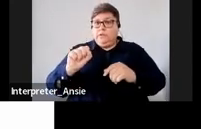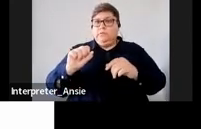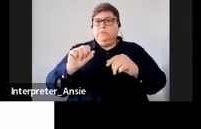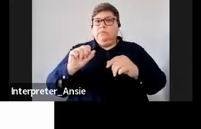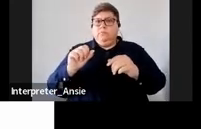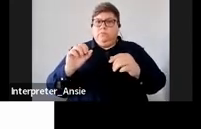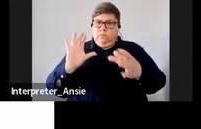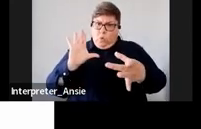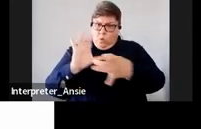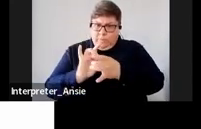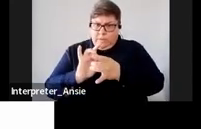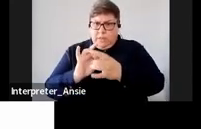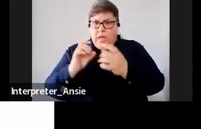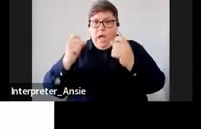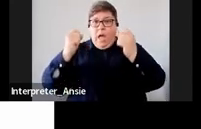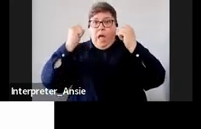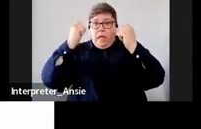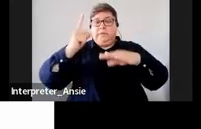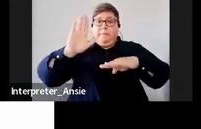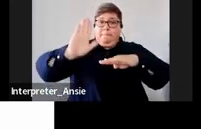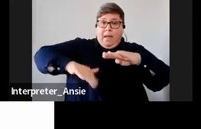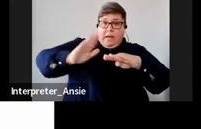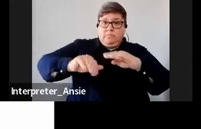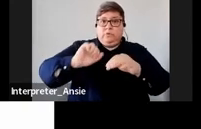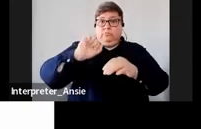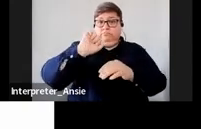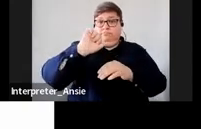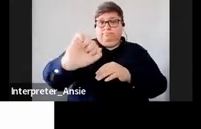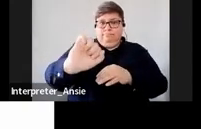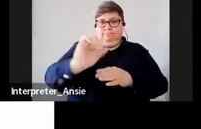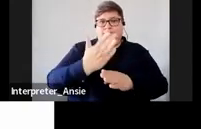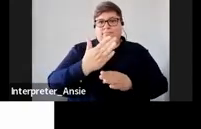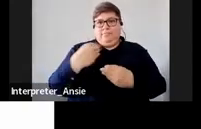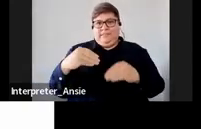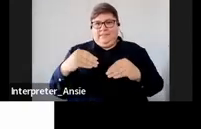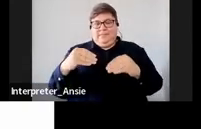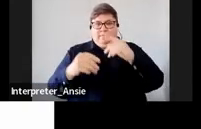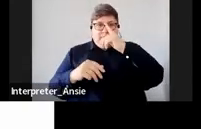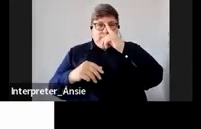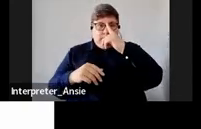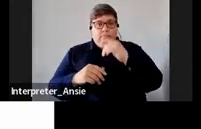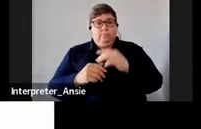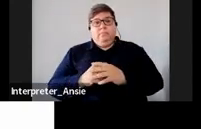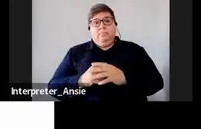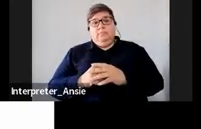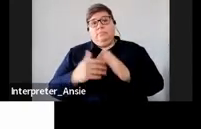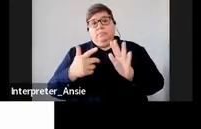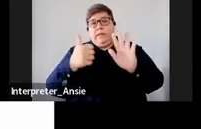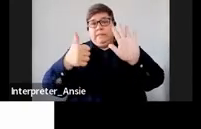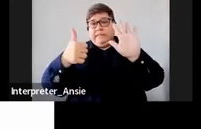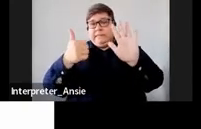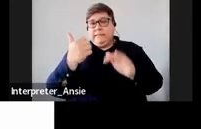respect to understatement penalties you know there are about six behaviors